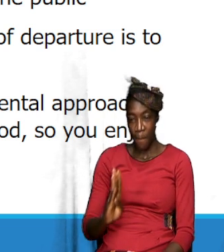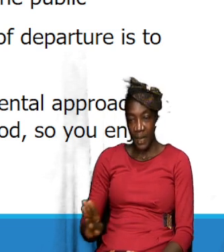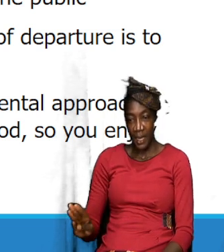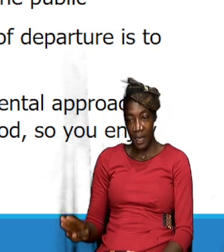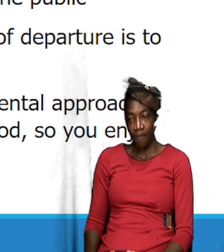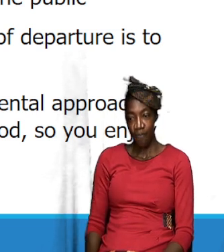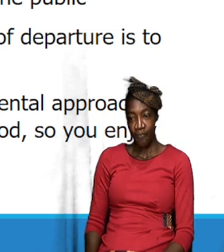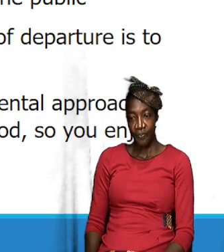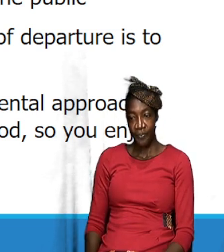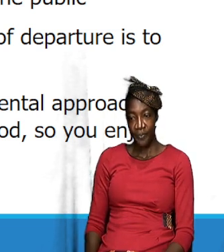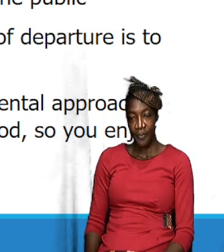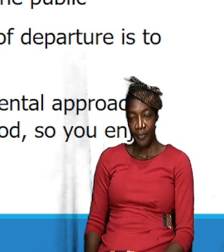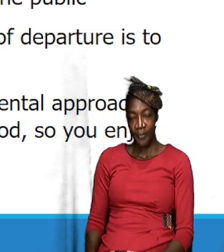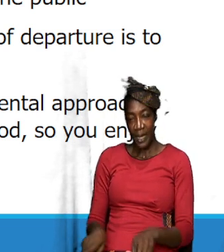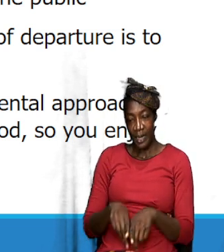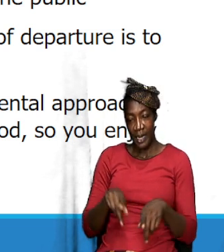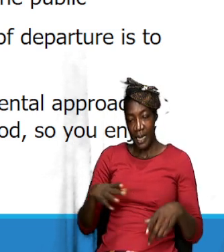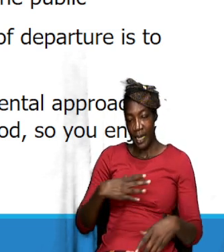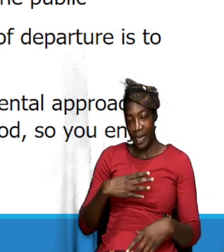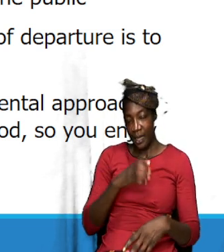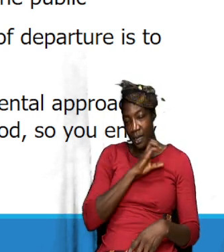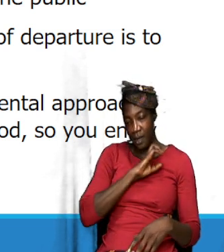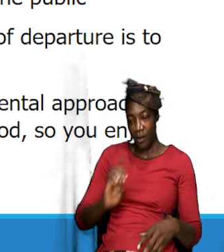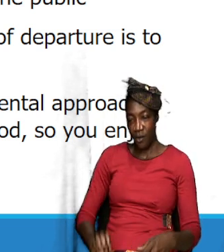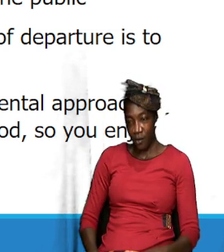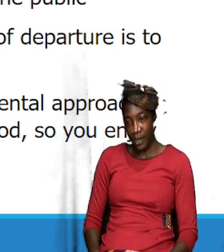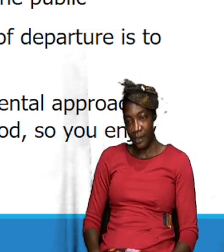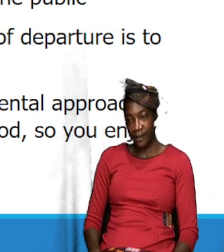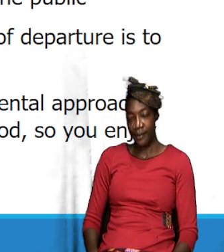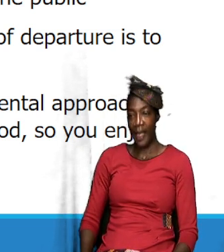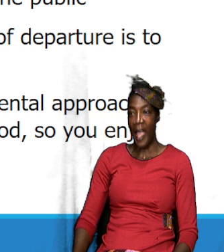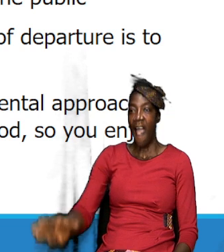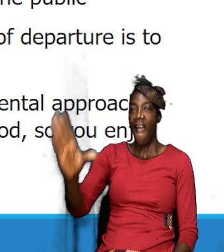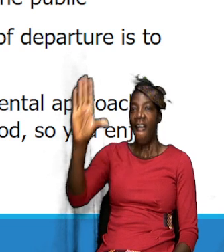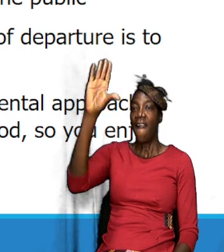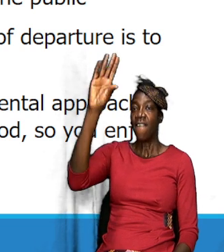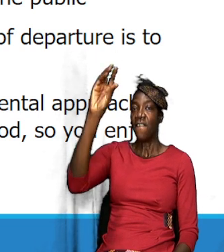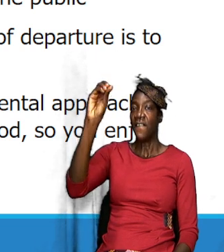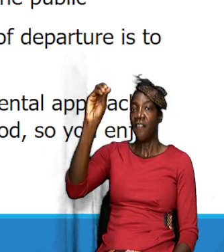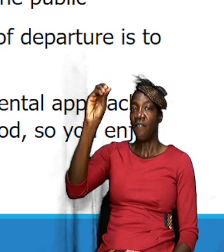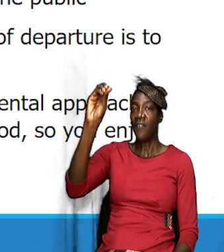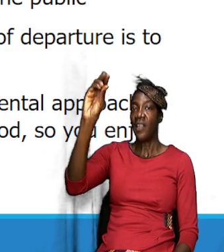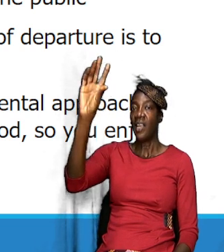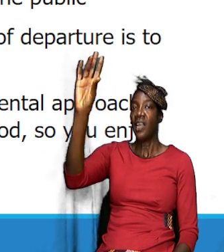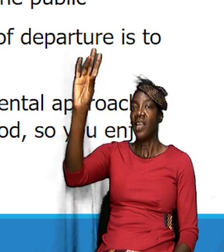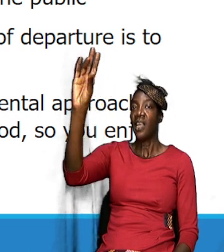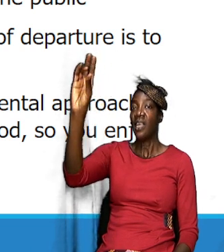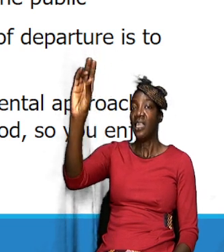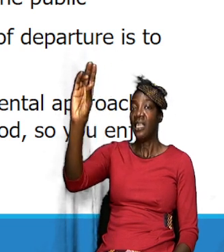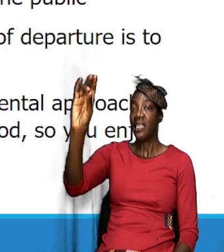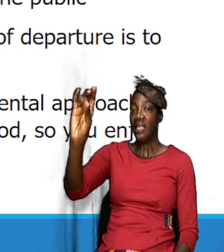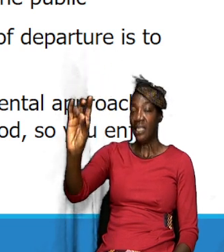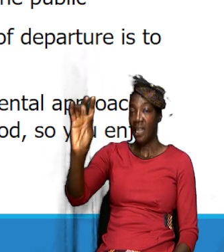Christ I I would say 50 to 70 percent of that is